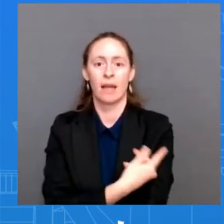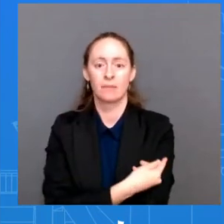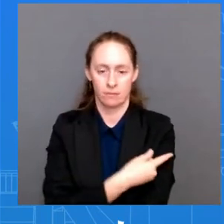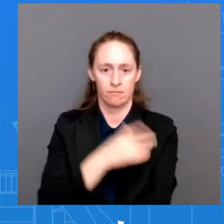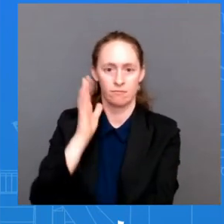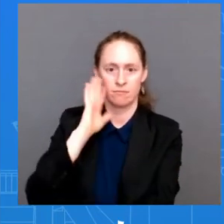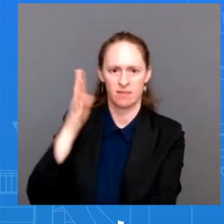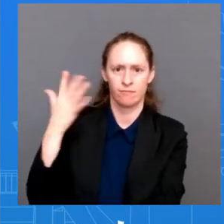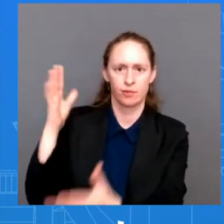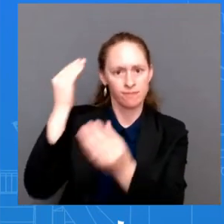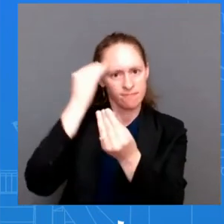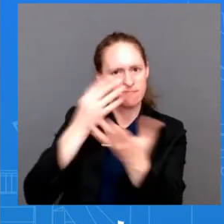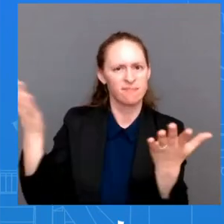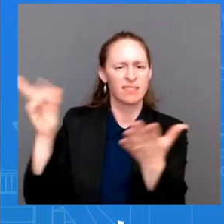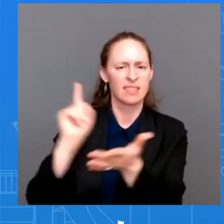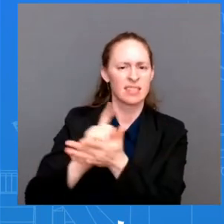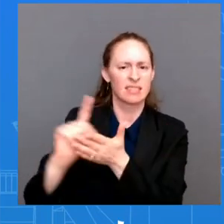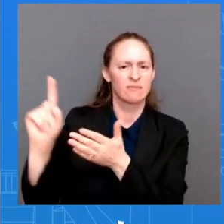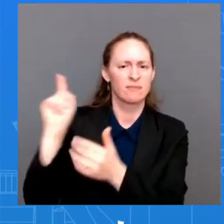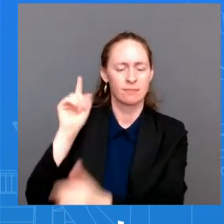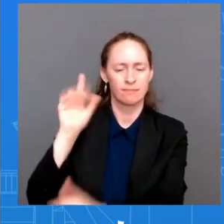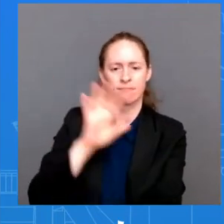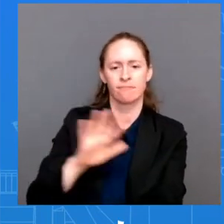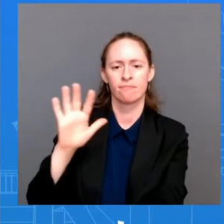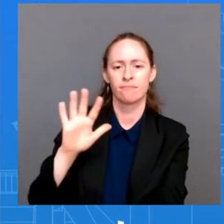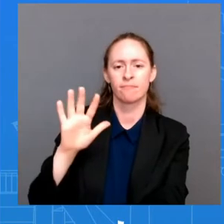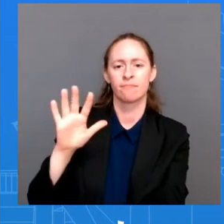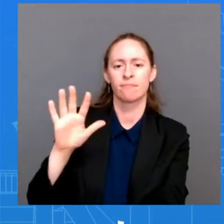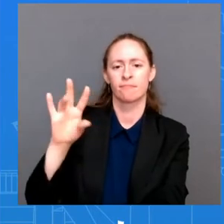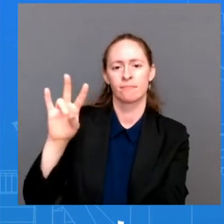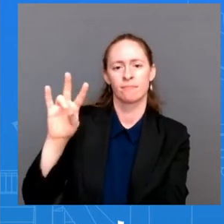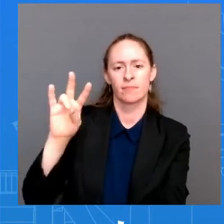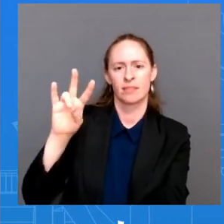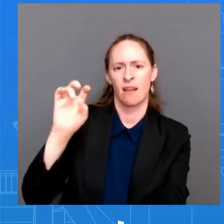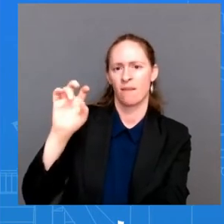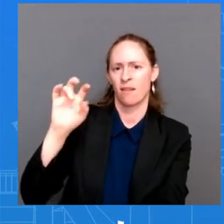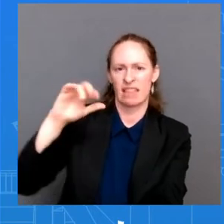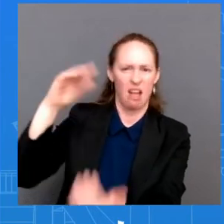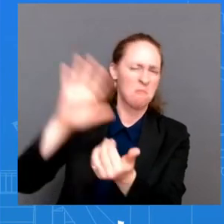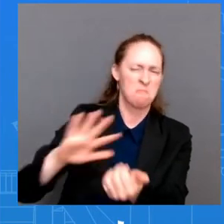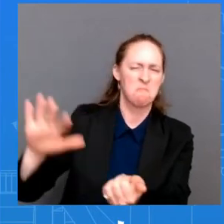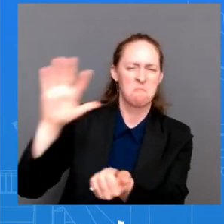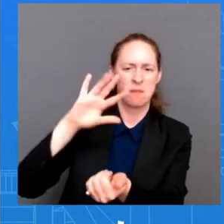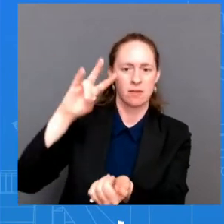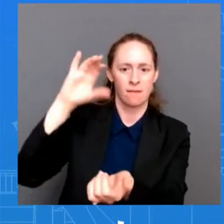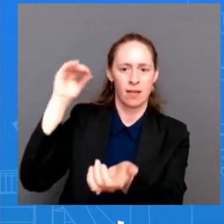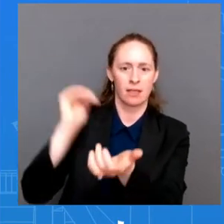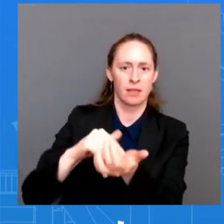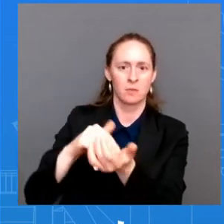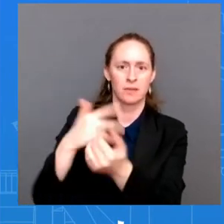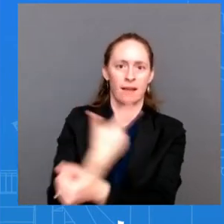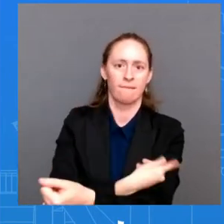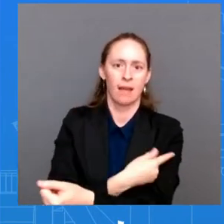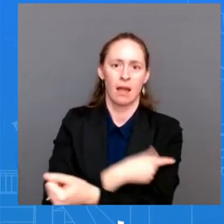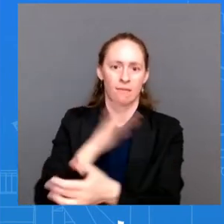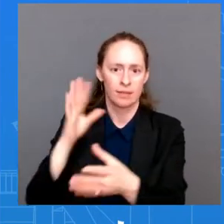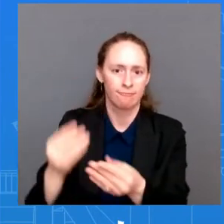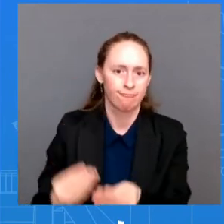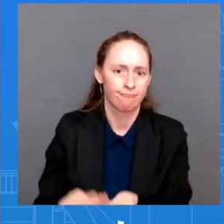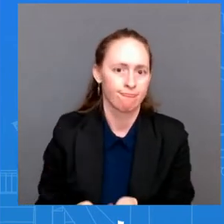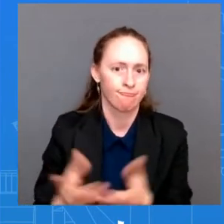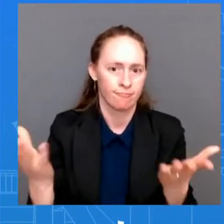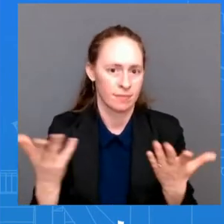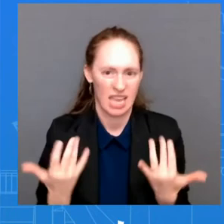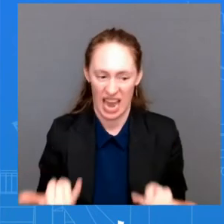737,000 vaccines are out. As as I'm speaking in front of you right now, they're being shipped to two